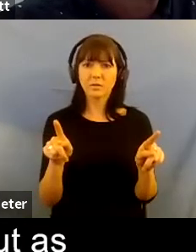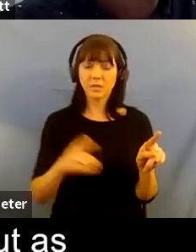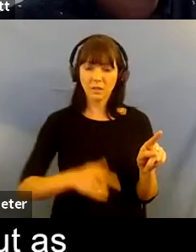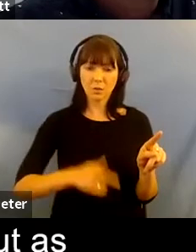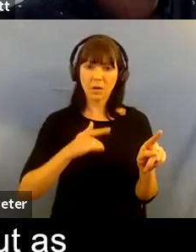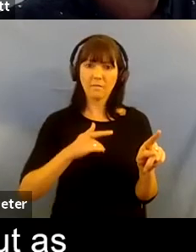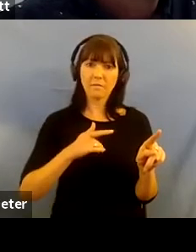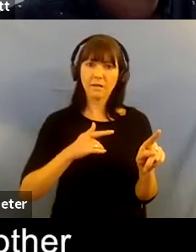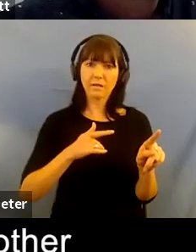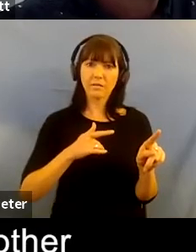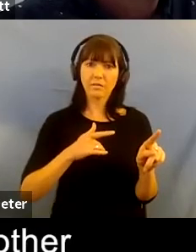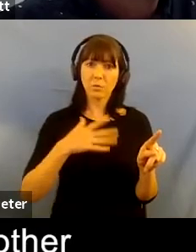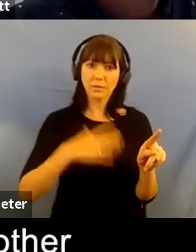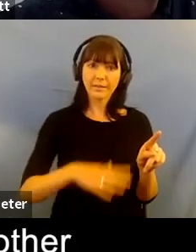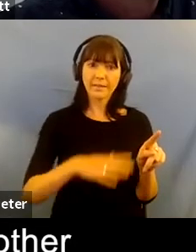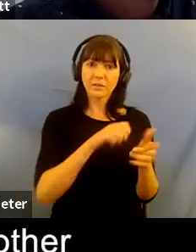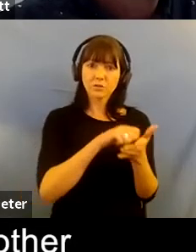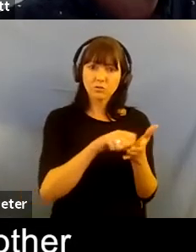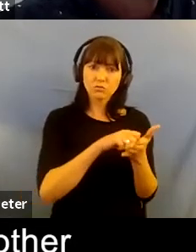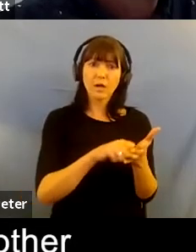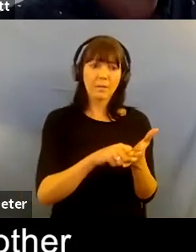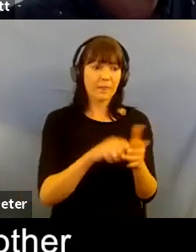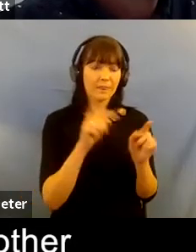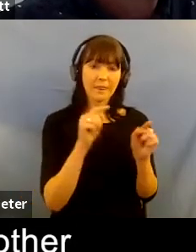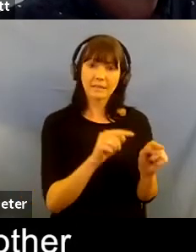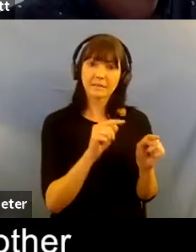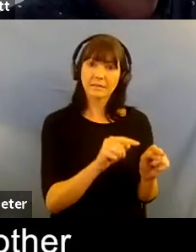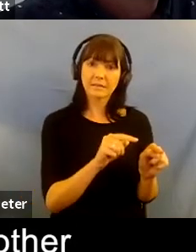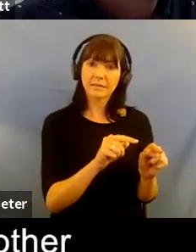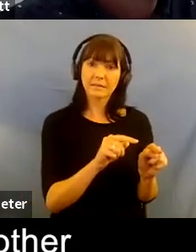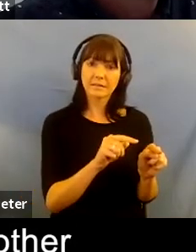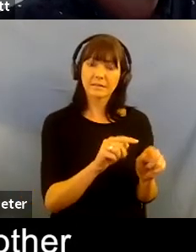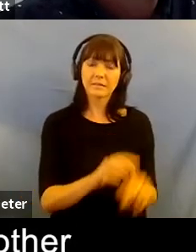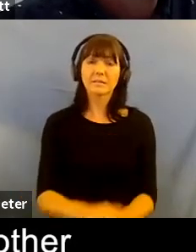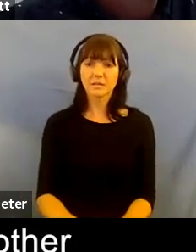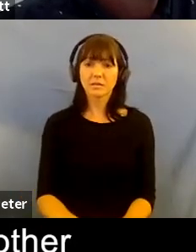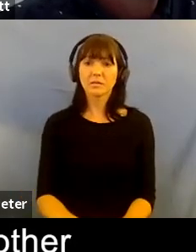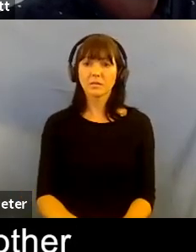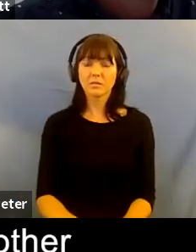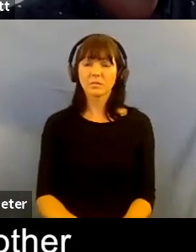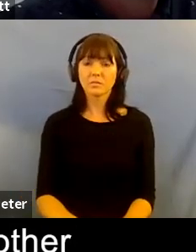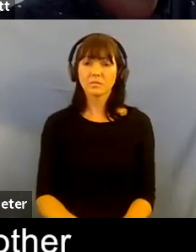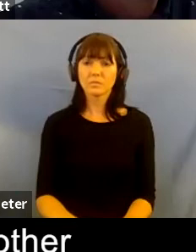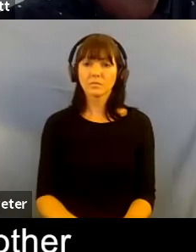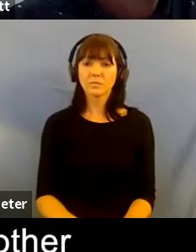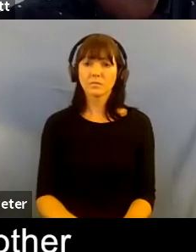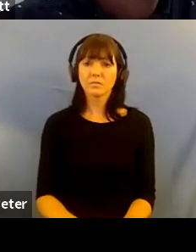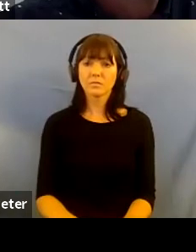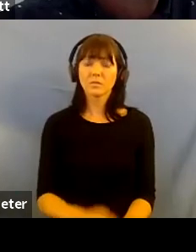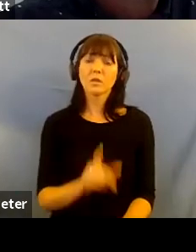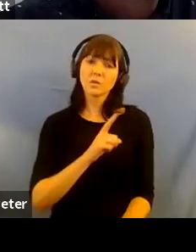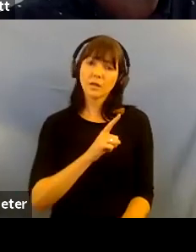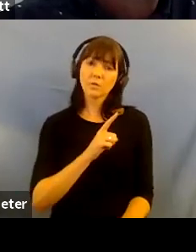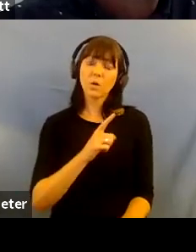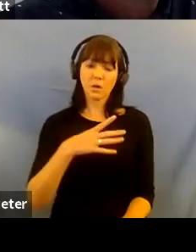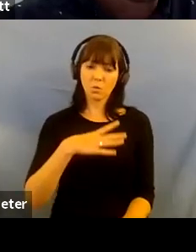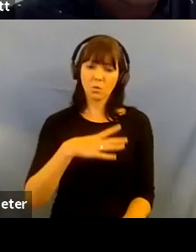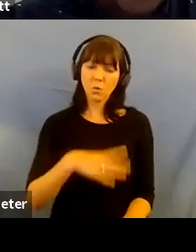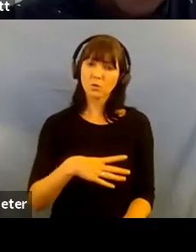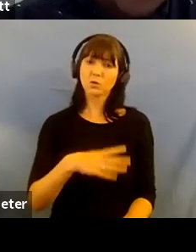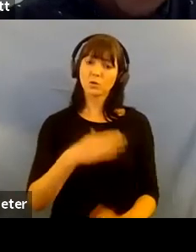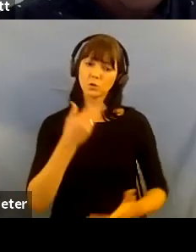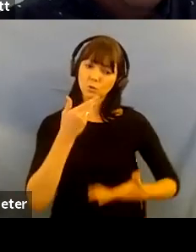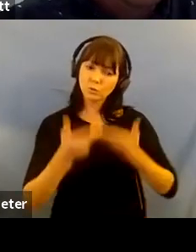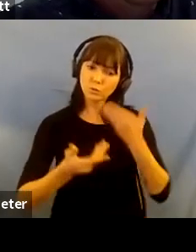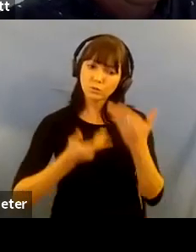battle or hero's journey maybe more you're not even killing other people and so i want i wanted to tell a story about